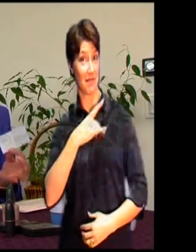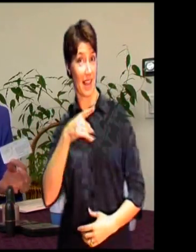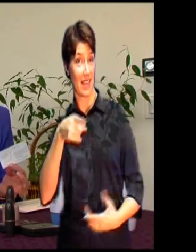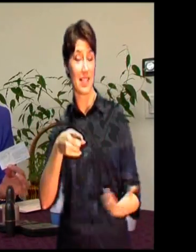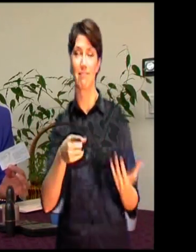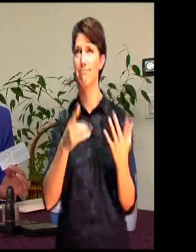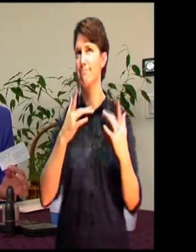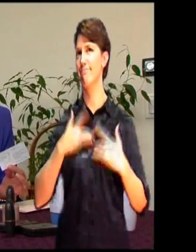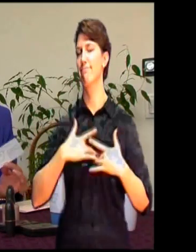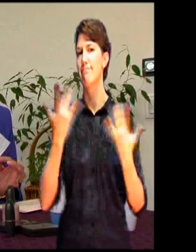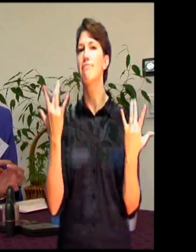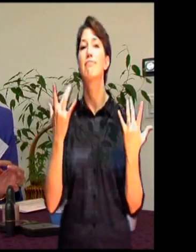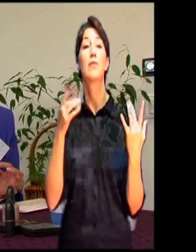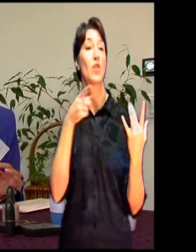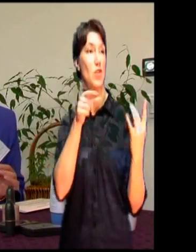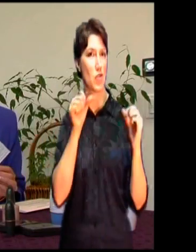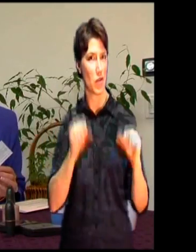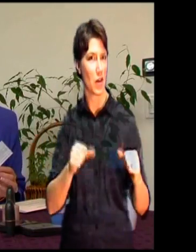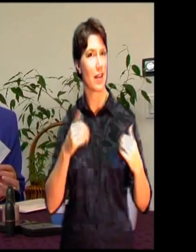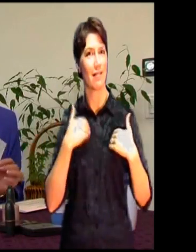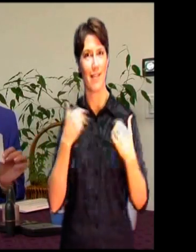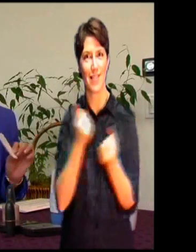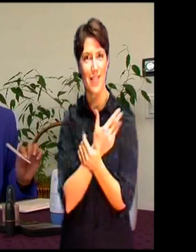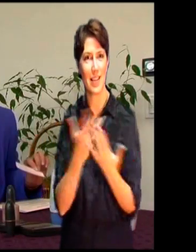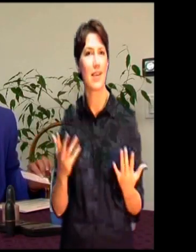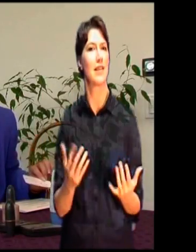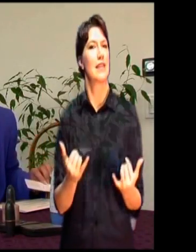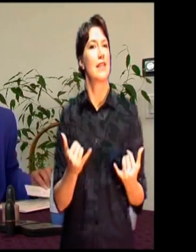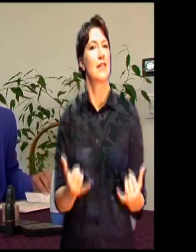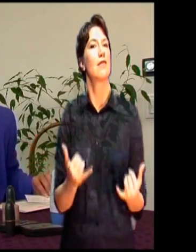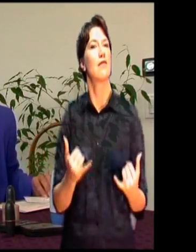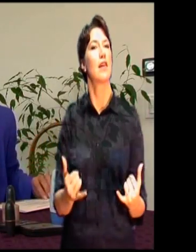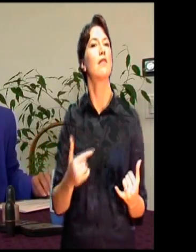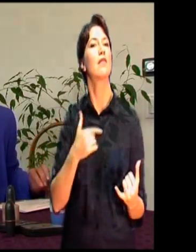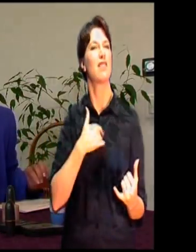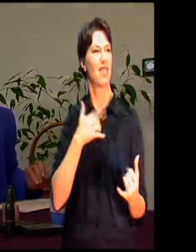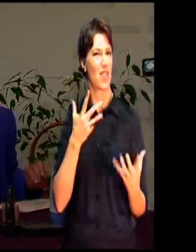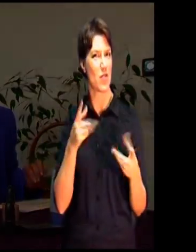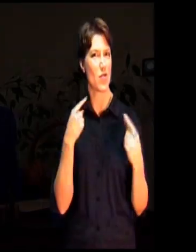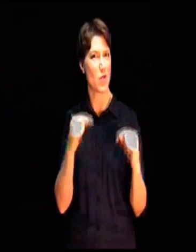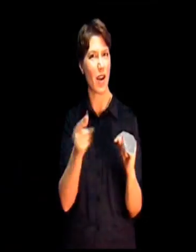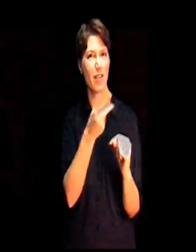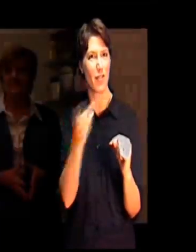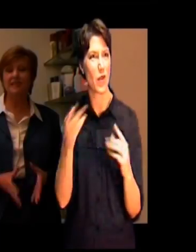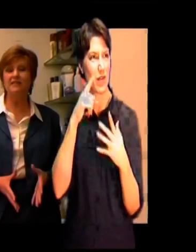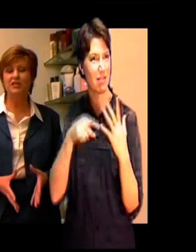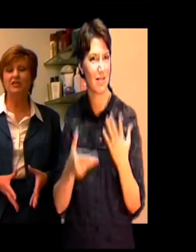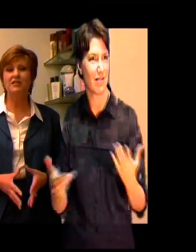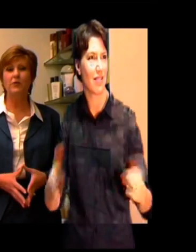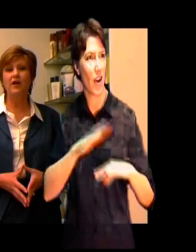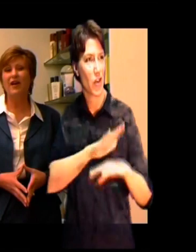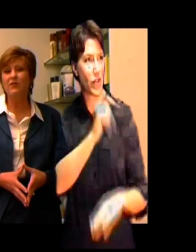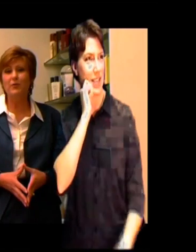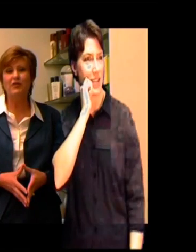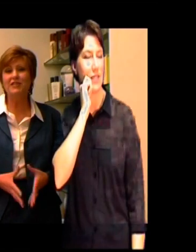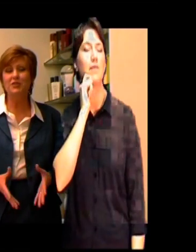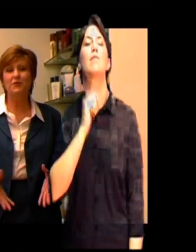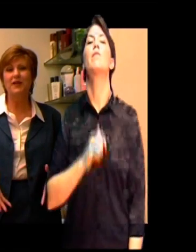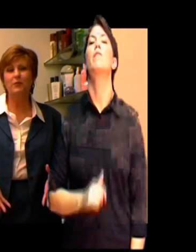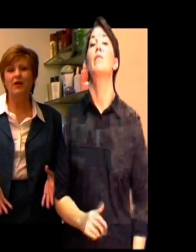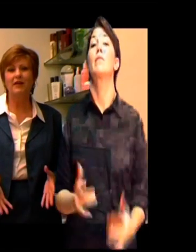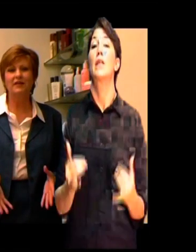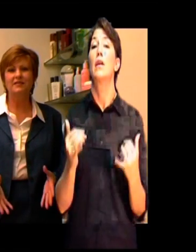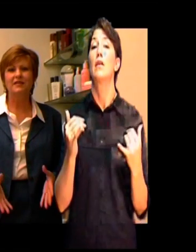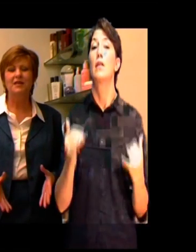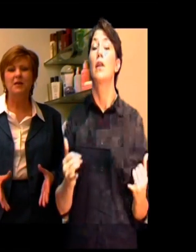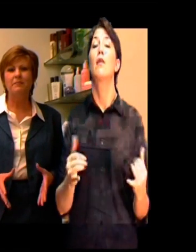can have it all. So let's take a treat and put a few of these products on your skin. This next section is where everyone will get to